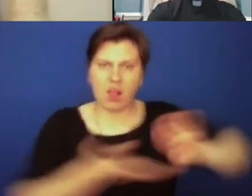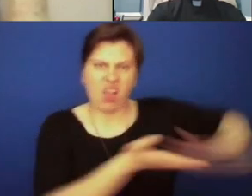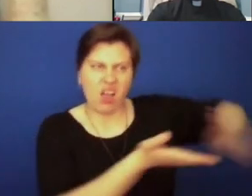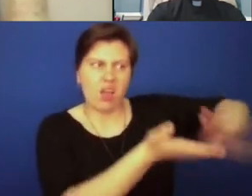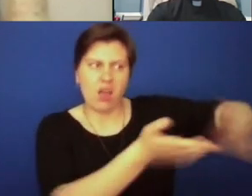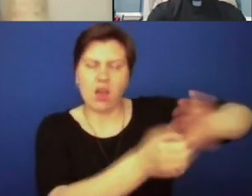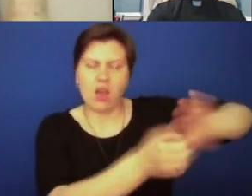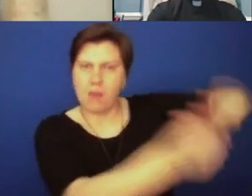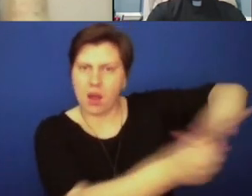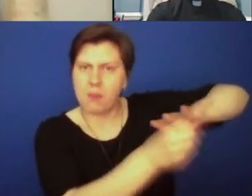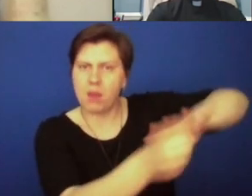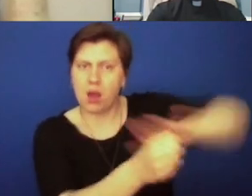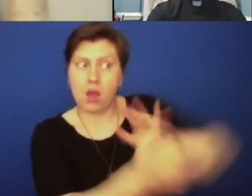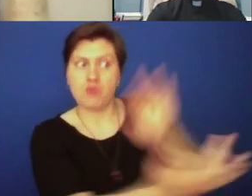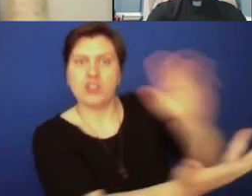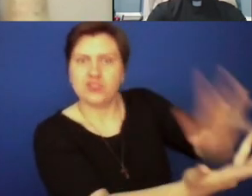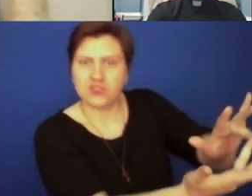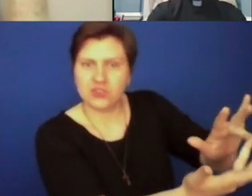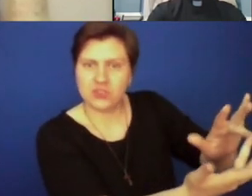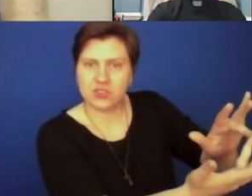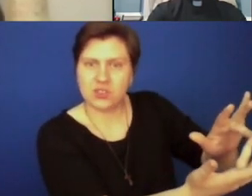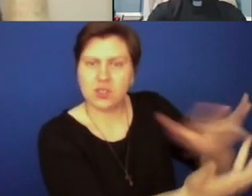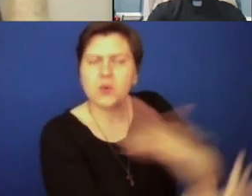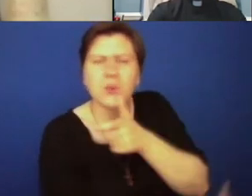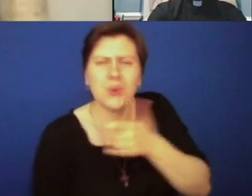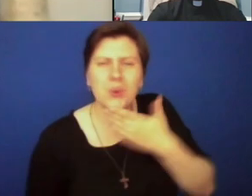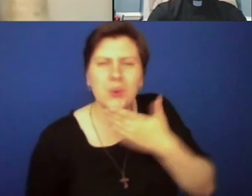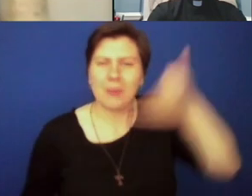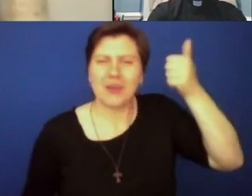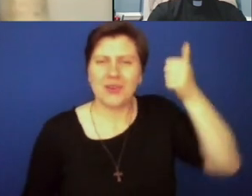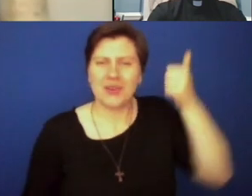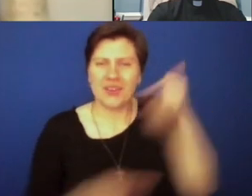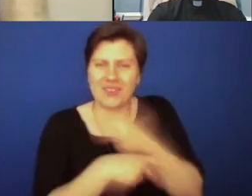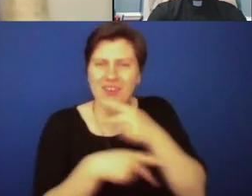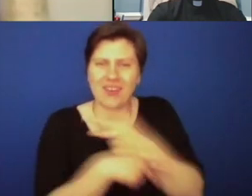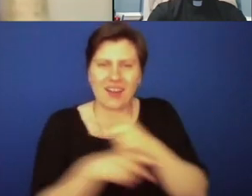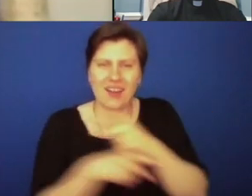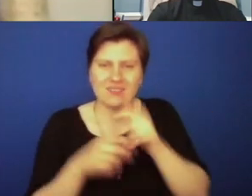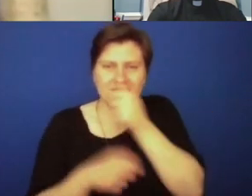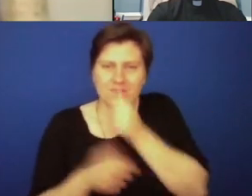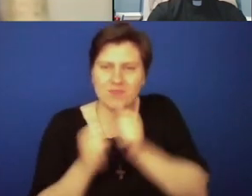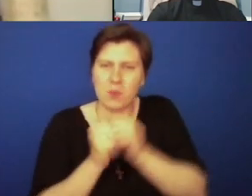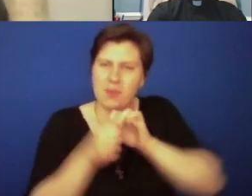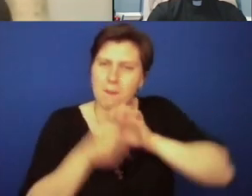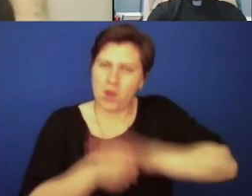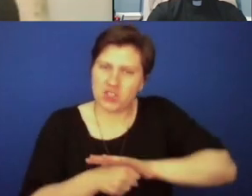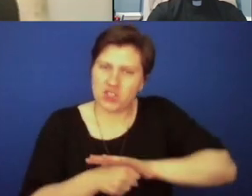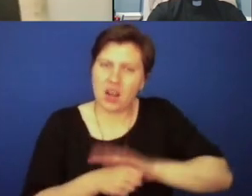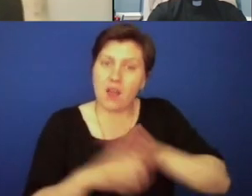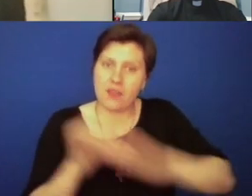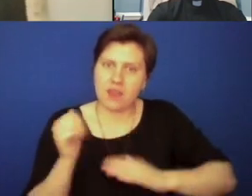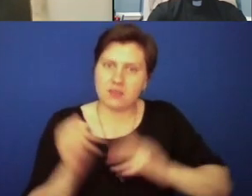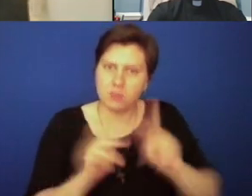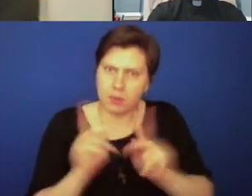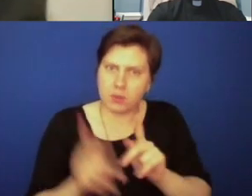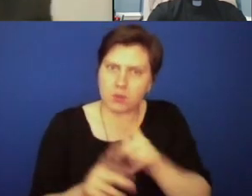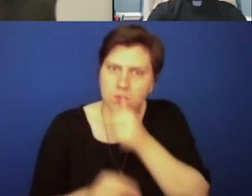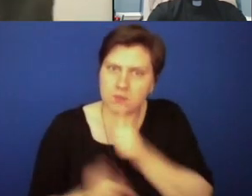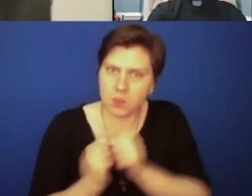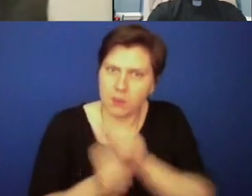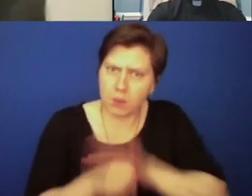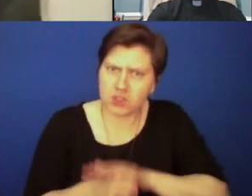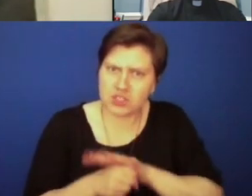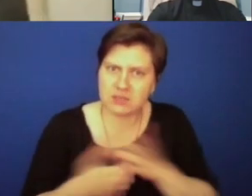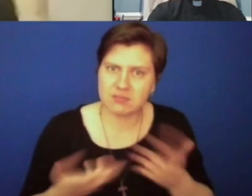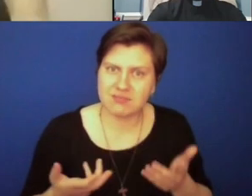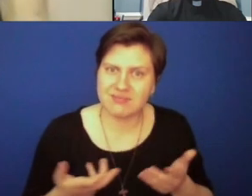marginalized. And who better to figure out ways to deal with oppression than those that actually deal with it every single day?